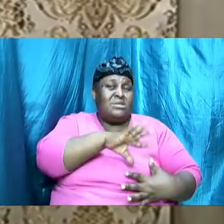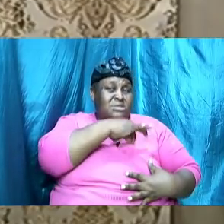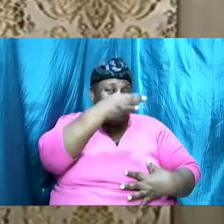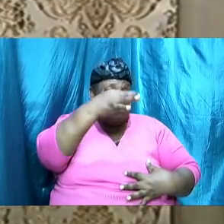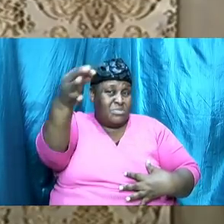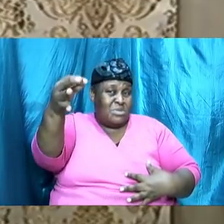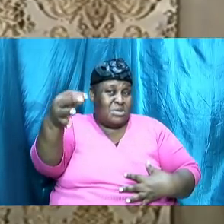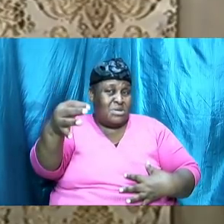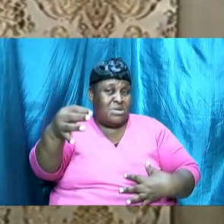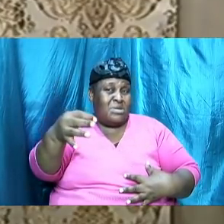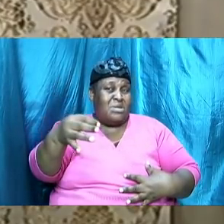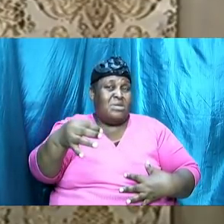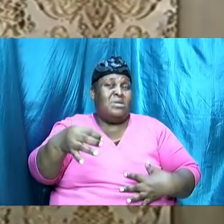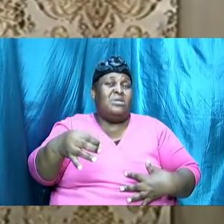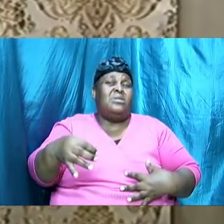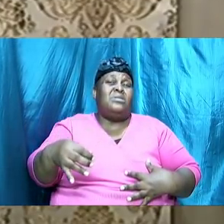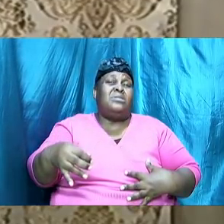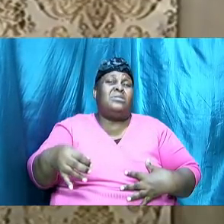influence